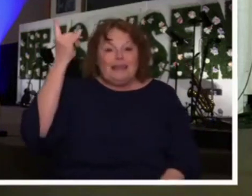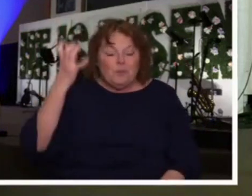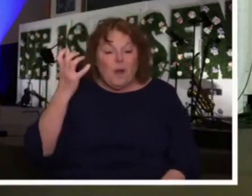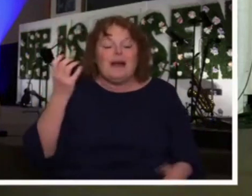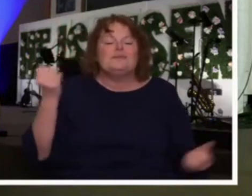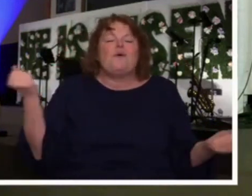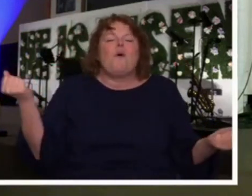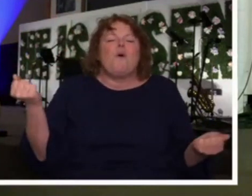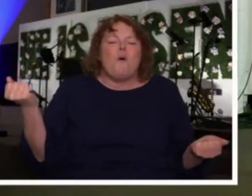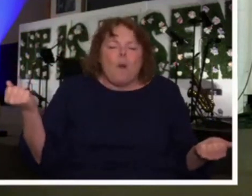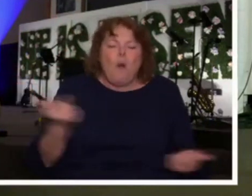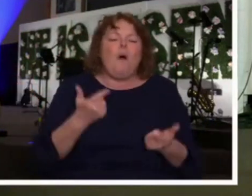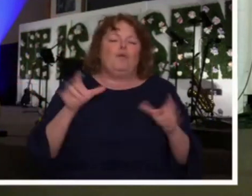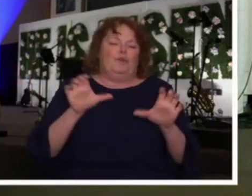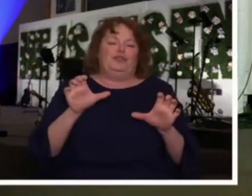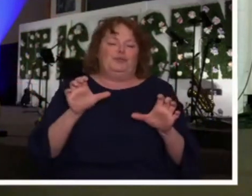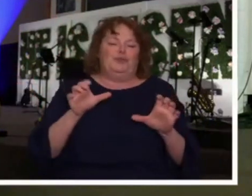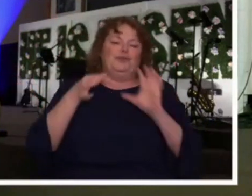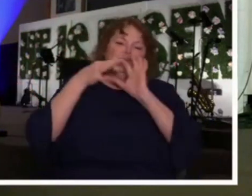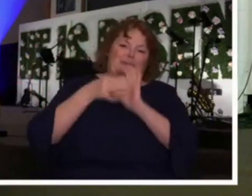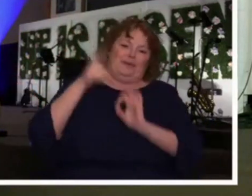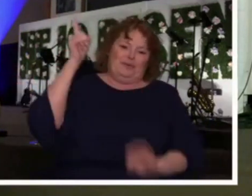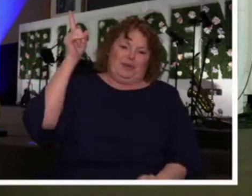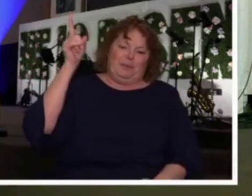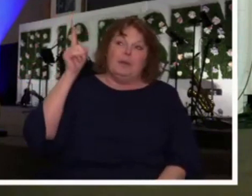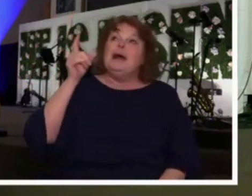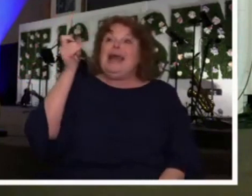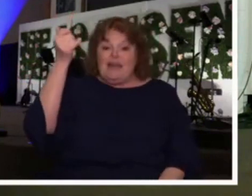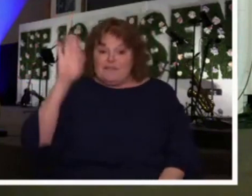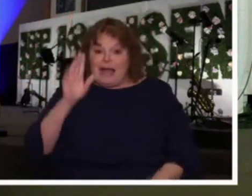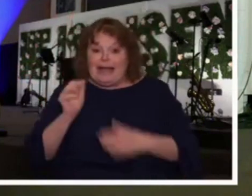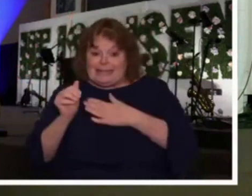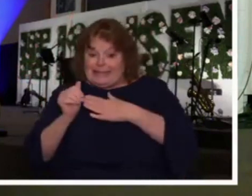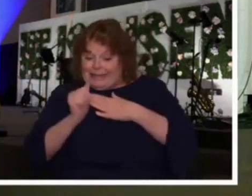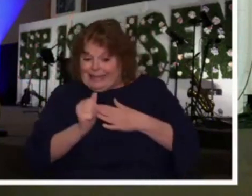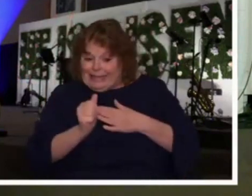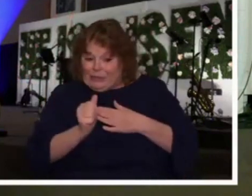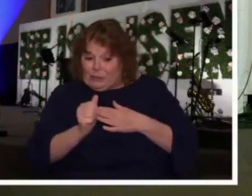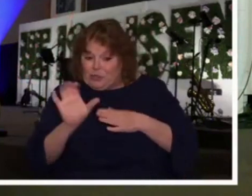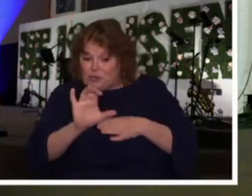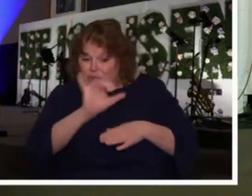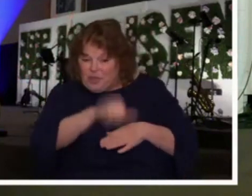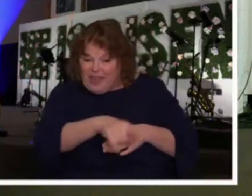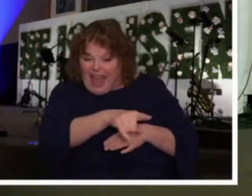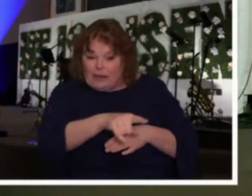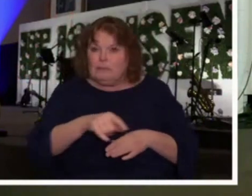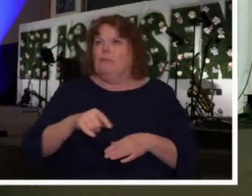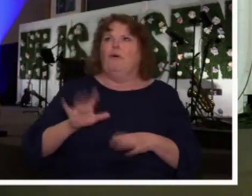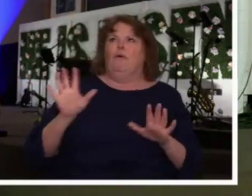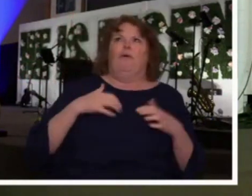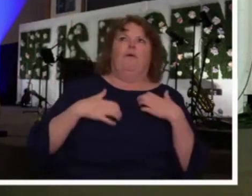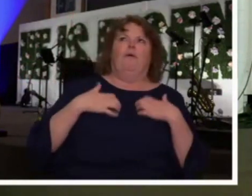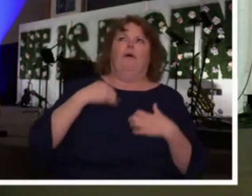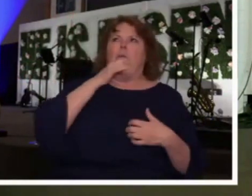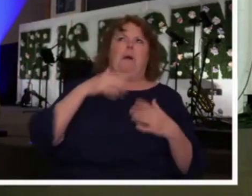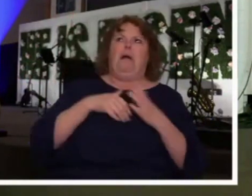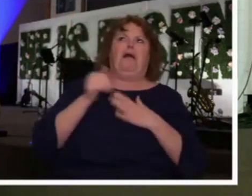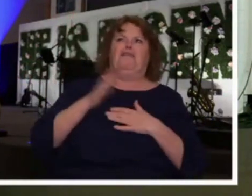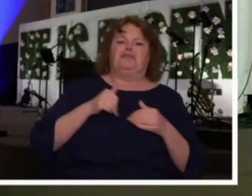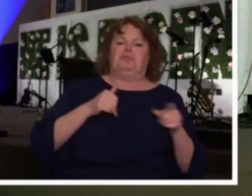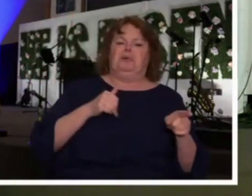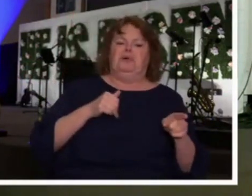So even if God is leading you by His Spirit into something that you are uncomfortable with, and you're saying, this seems so